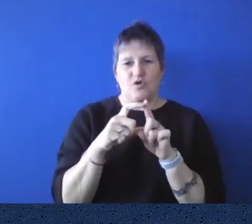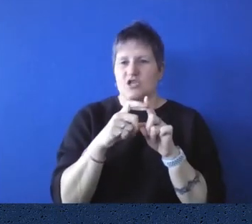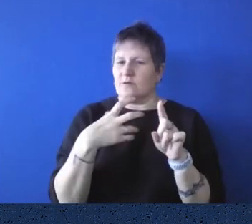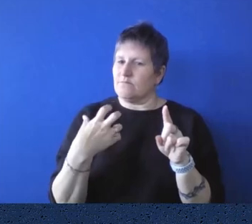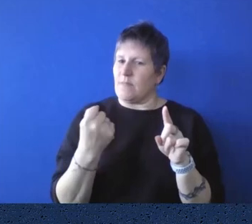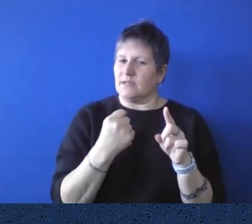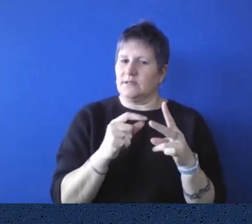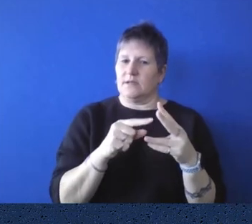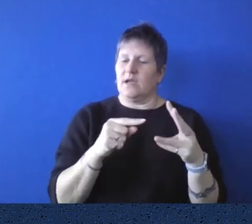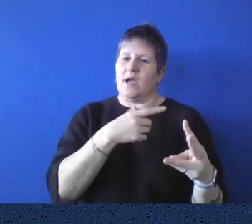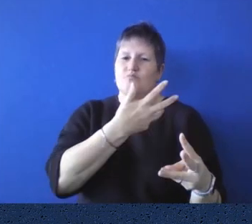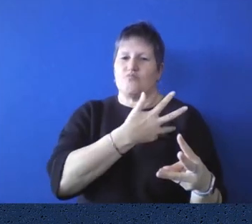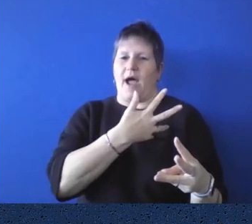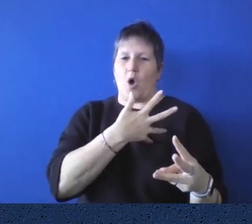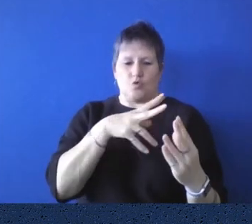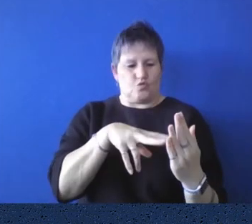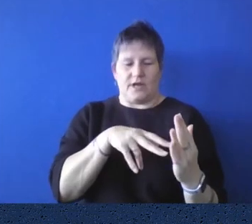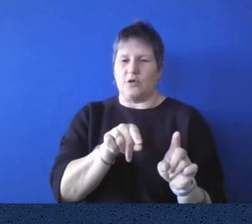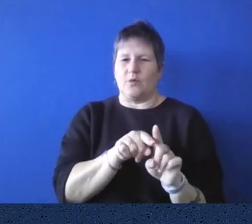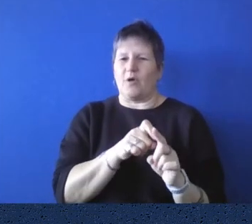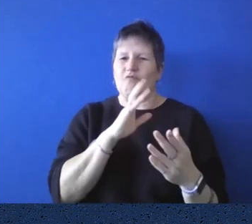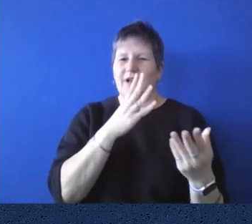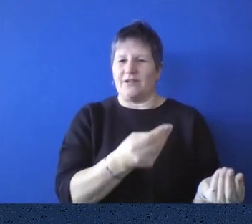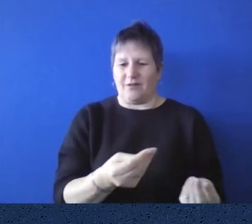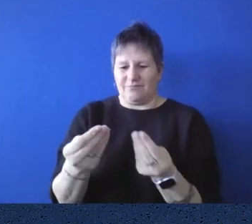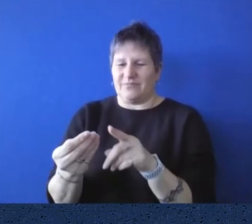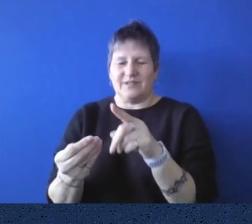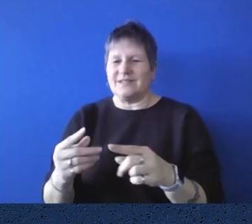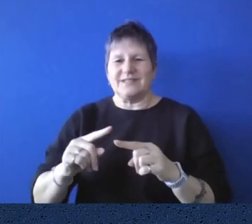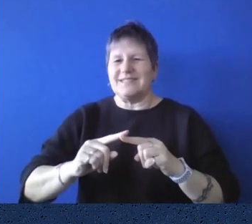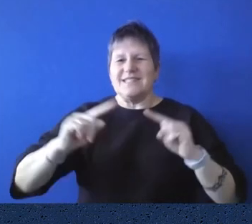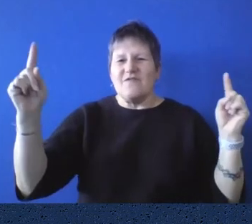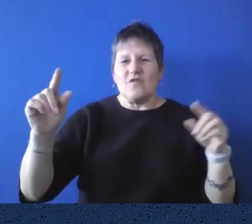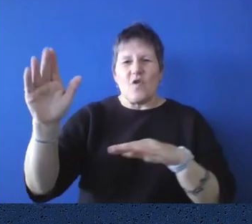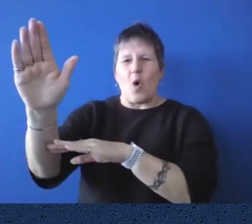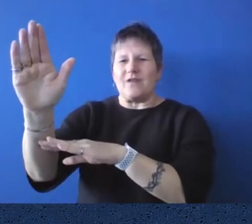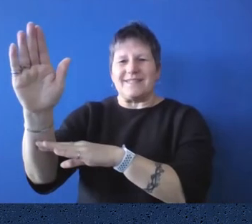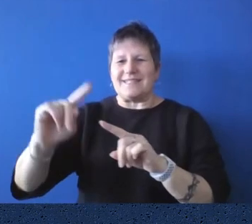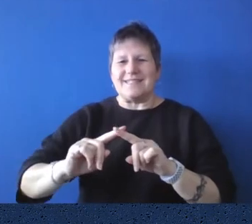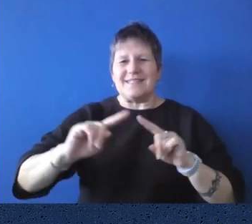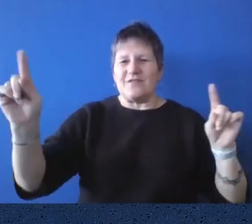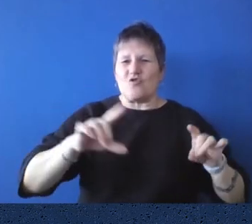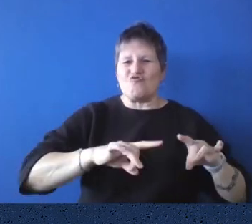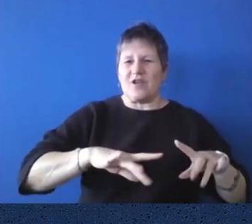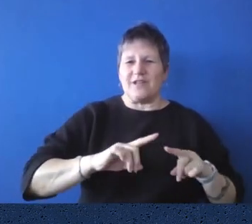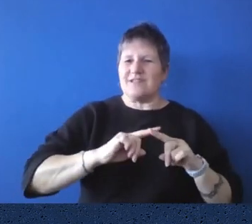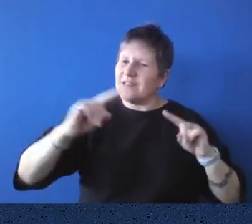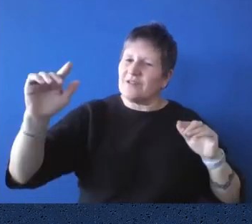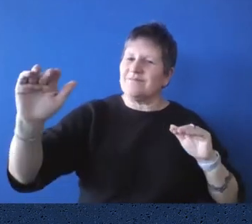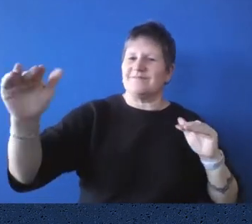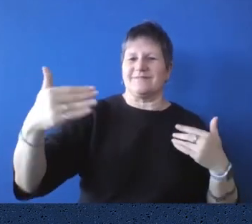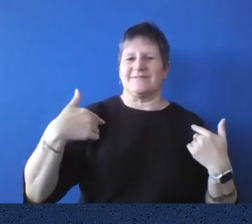read, but it would have no practical application given Australian conditions are so vastly different to those in Europe and specifically in Venice.